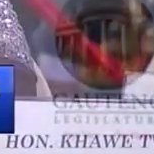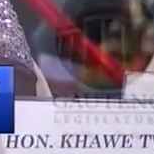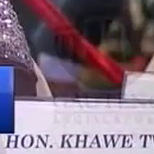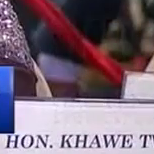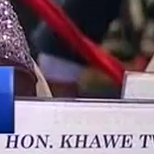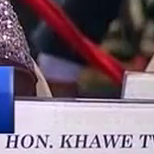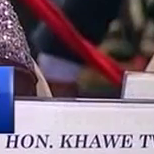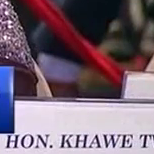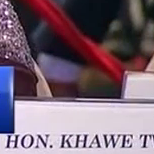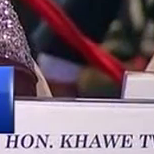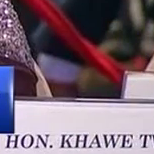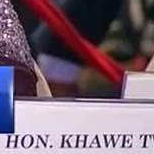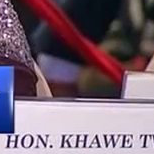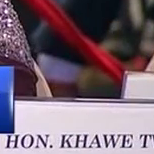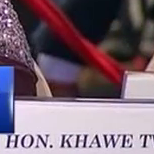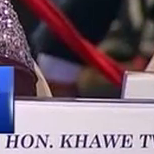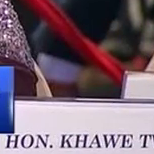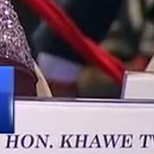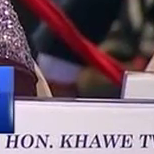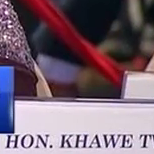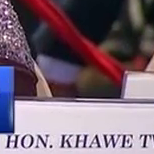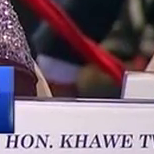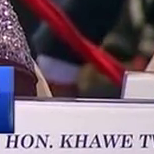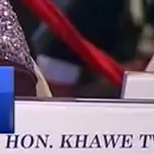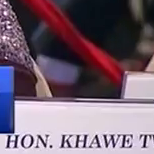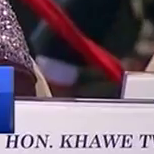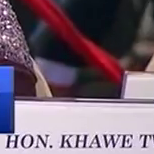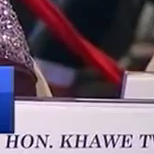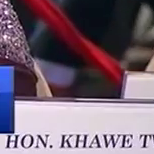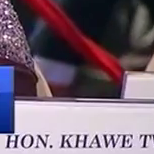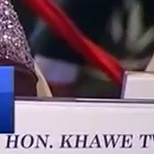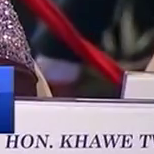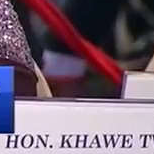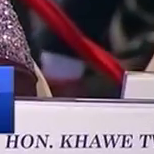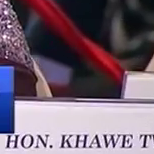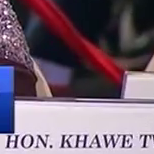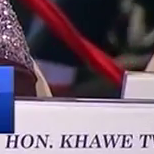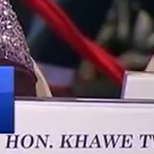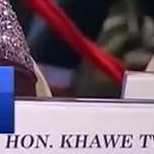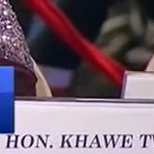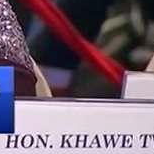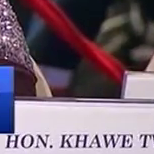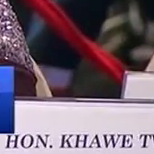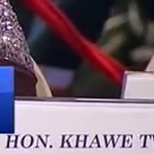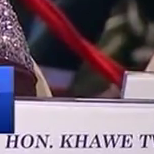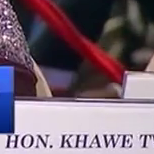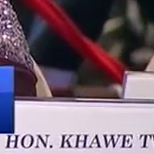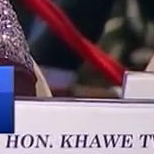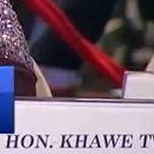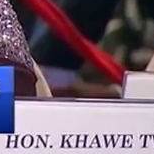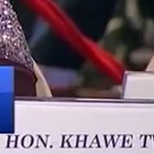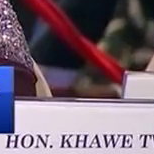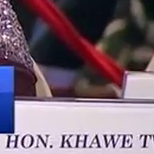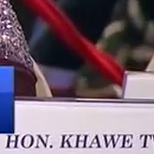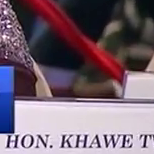I made a commitment that police visibility is going to increase and police action is going to improve